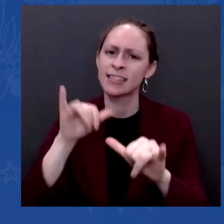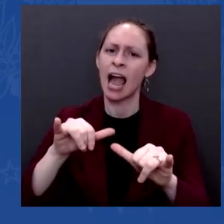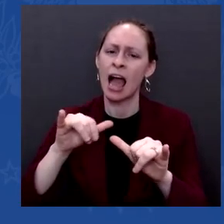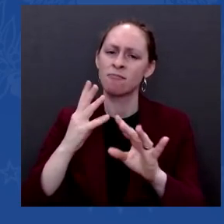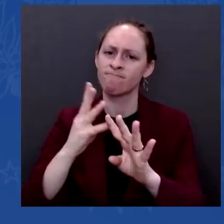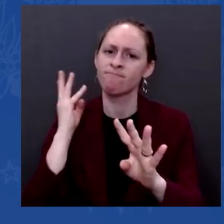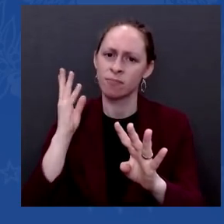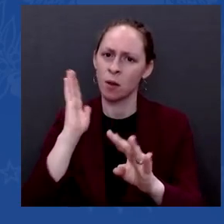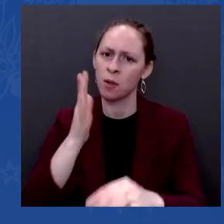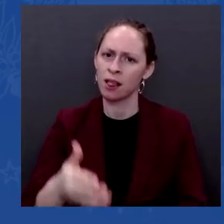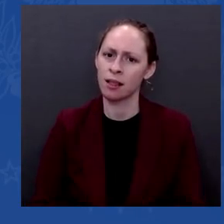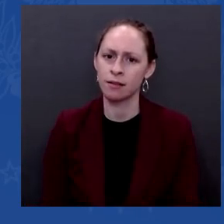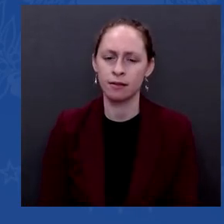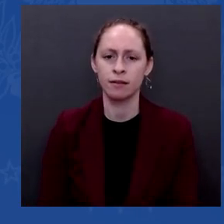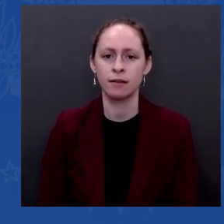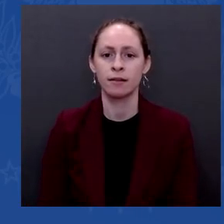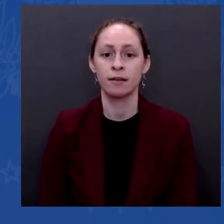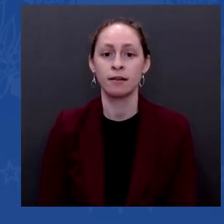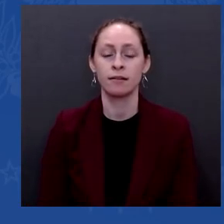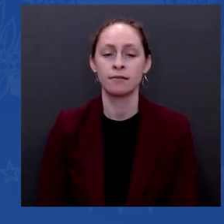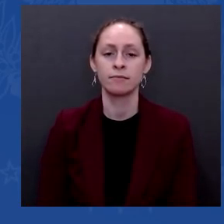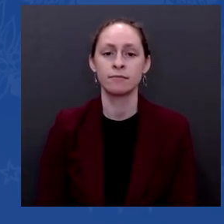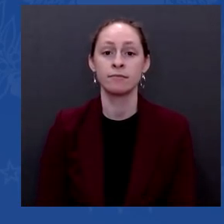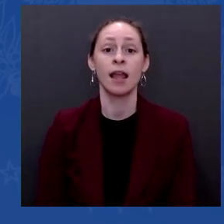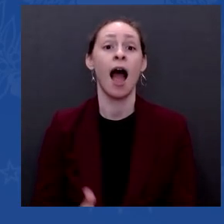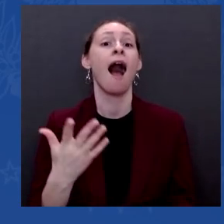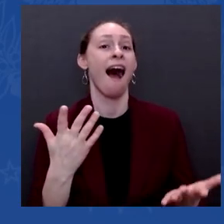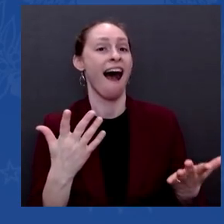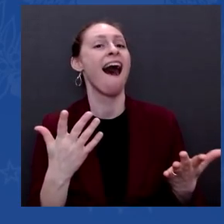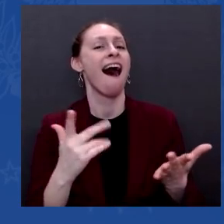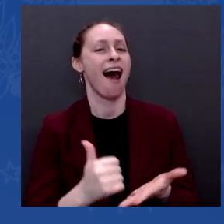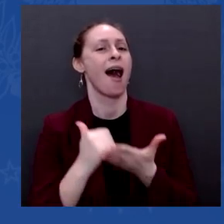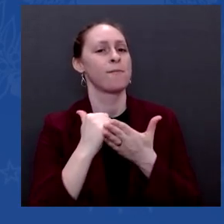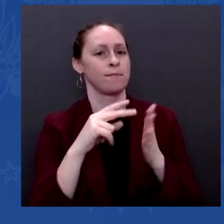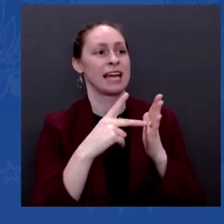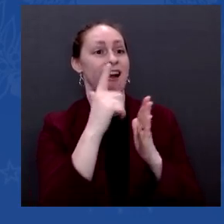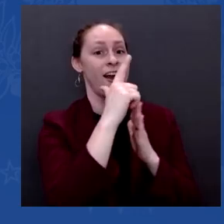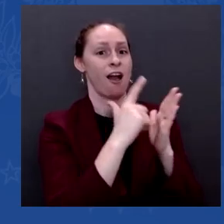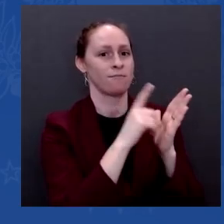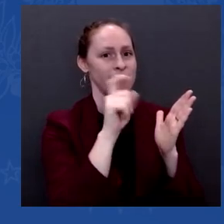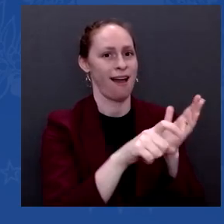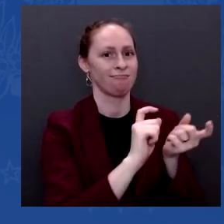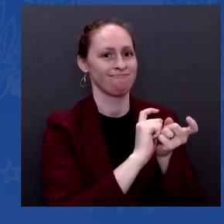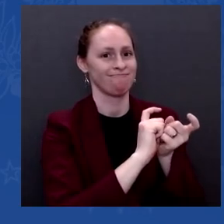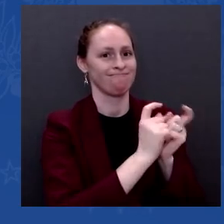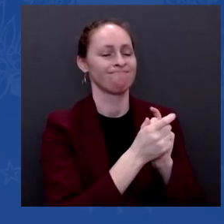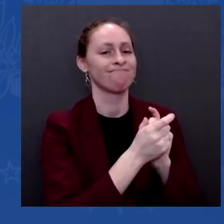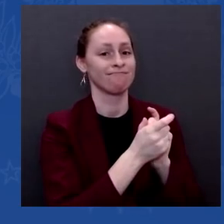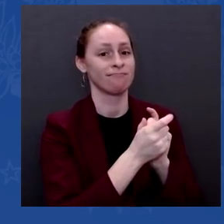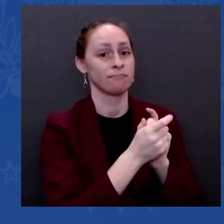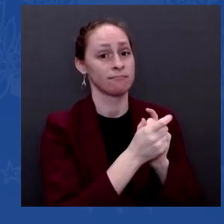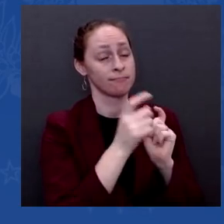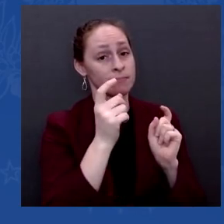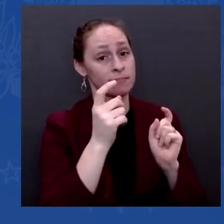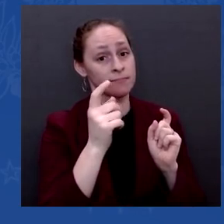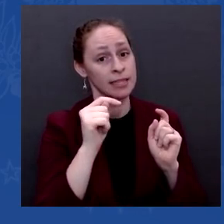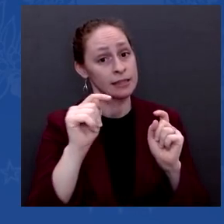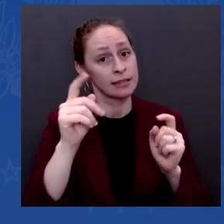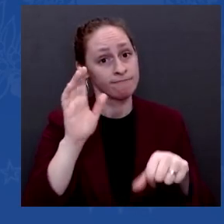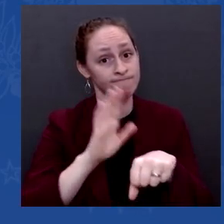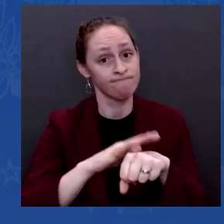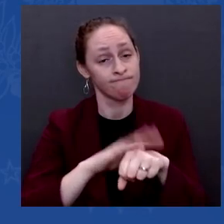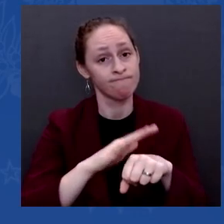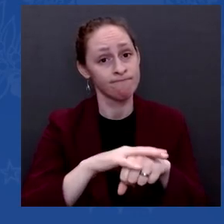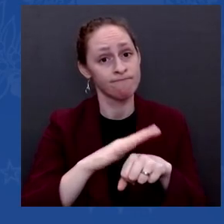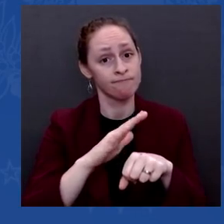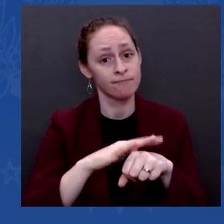But it's going to be difficult. I make no bones about that. It's going to be difficult. But we're not there yet. We've not